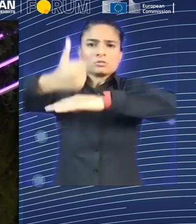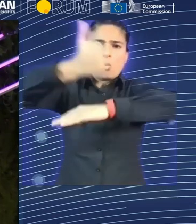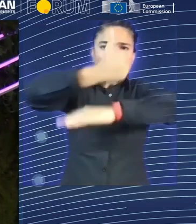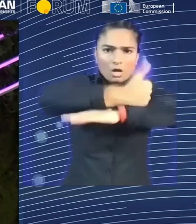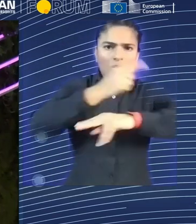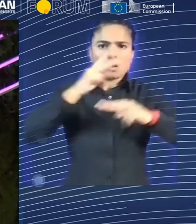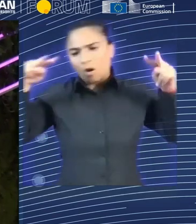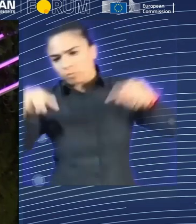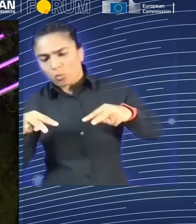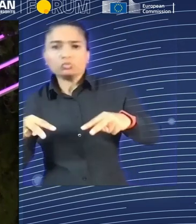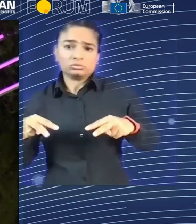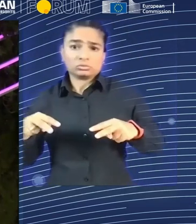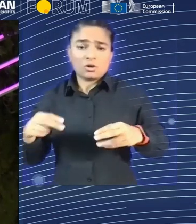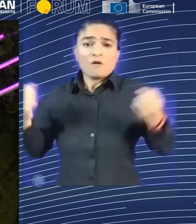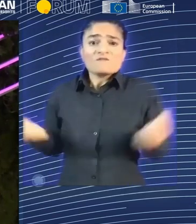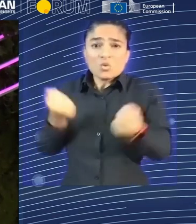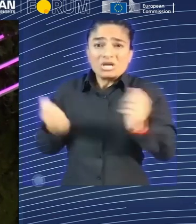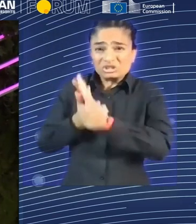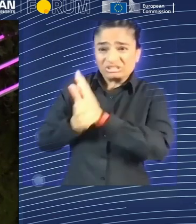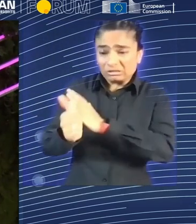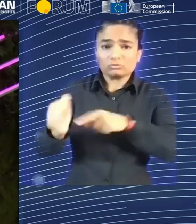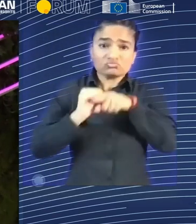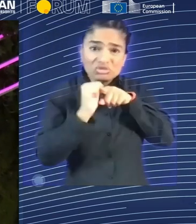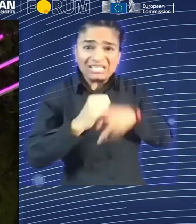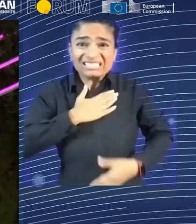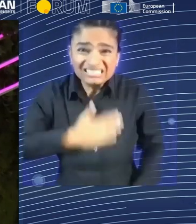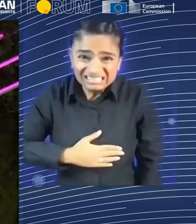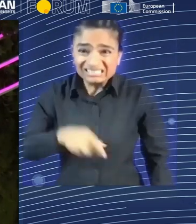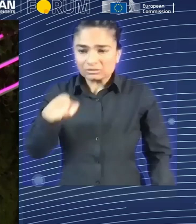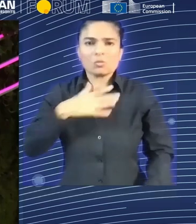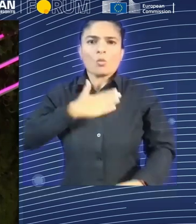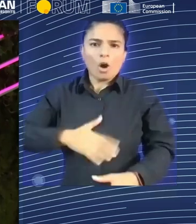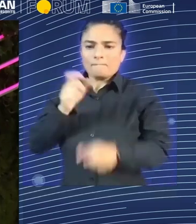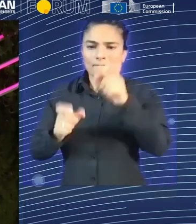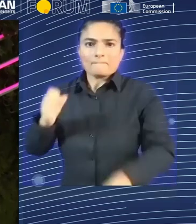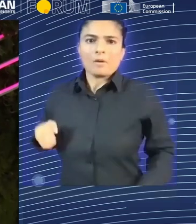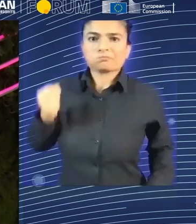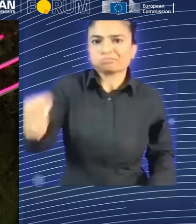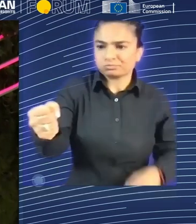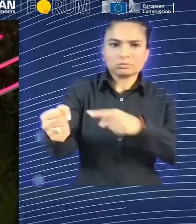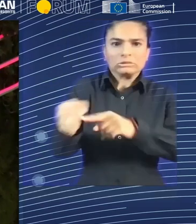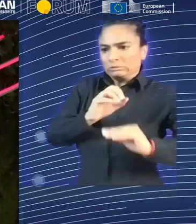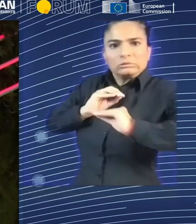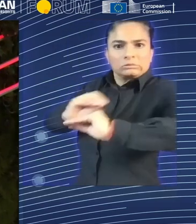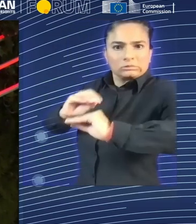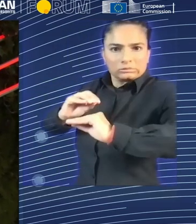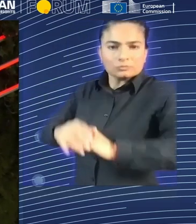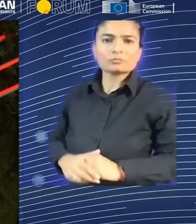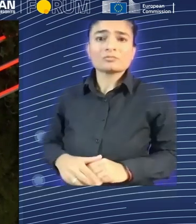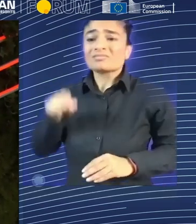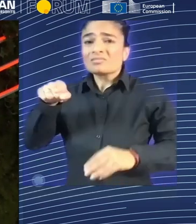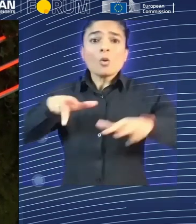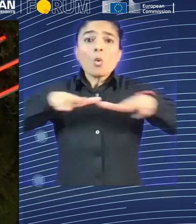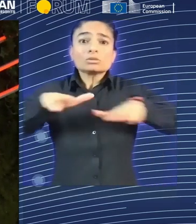and involving intermediary organizations from the public sector and the private sector. And for us, that's where the Centers of Vocational Excellence play